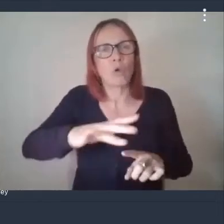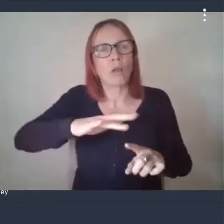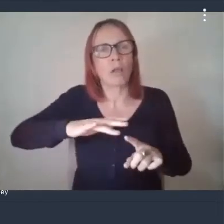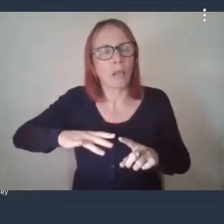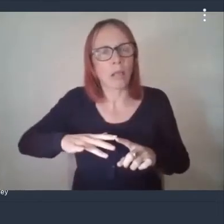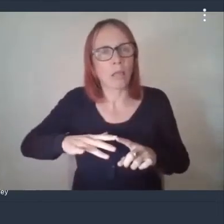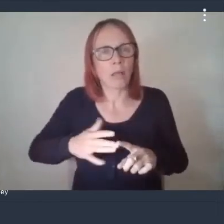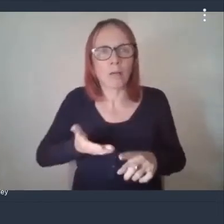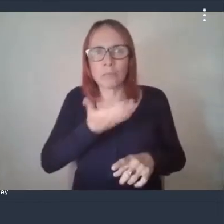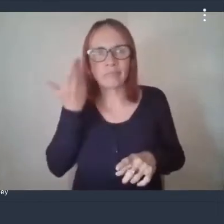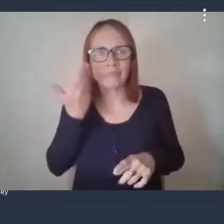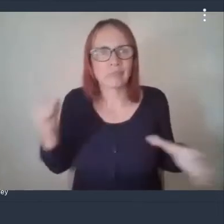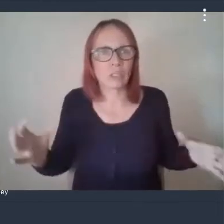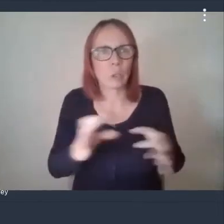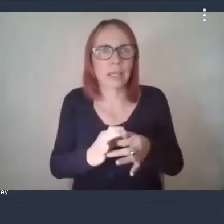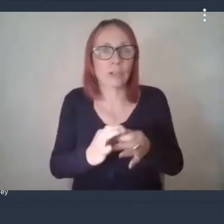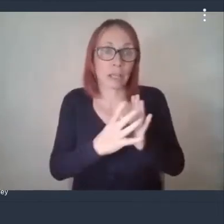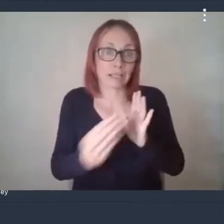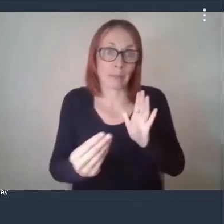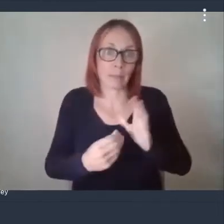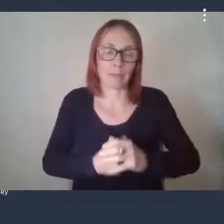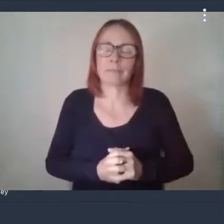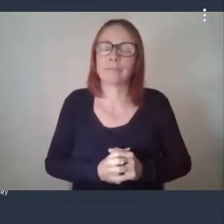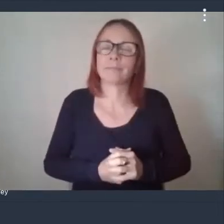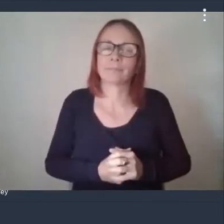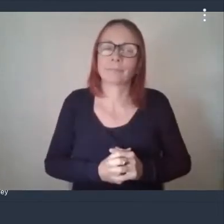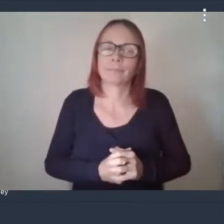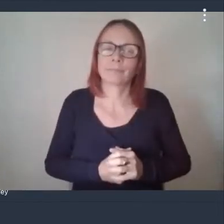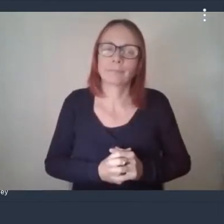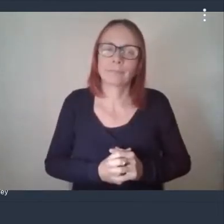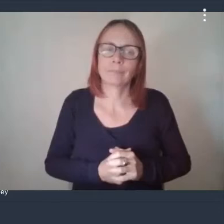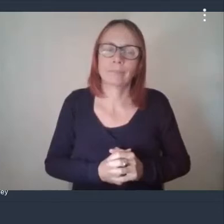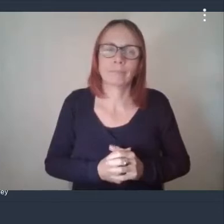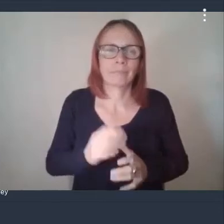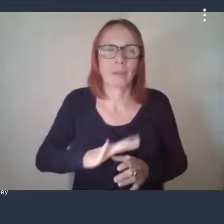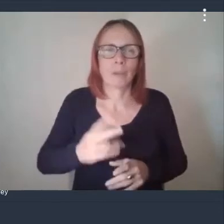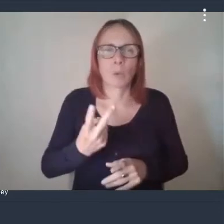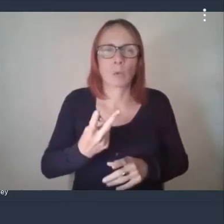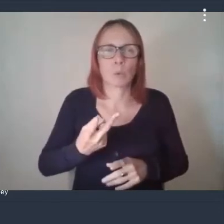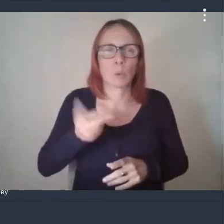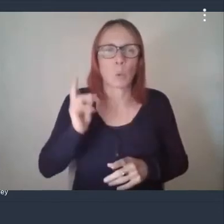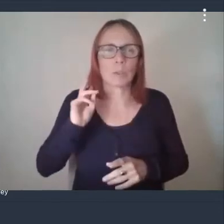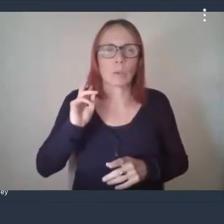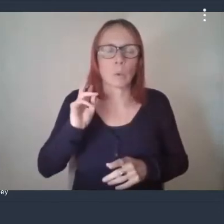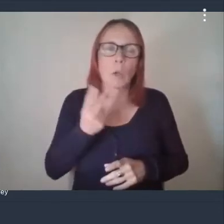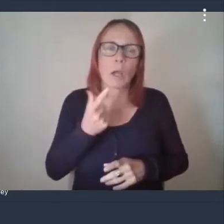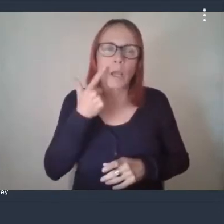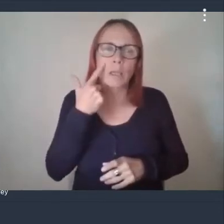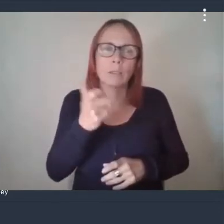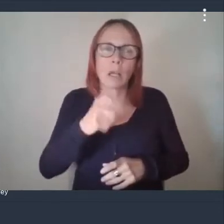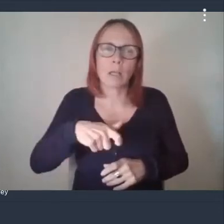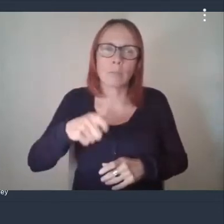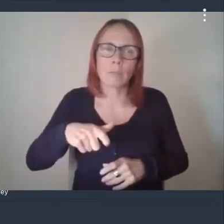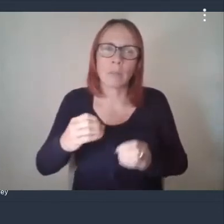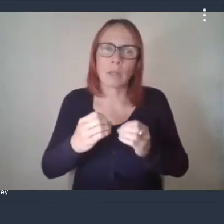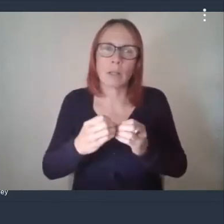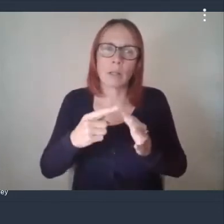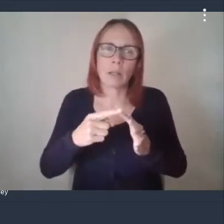and the example i'll give you is we had an issue a couple years ago where the young people from the berate area